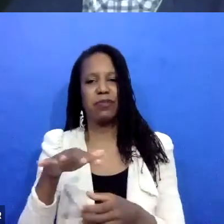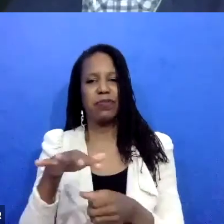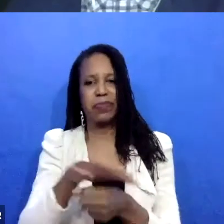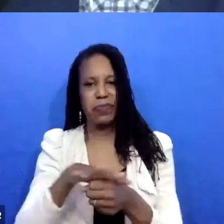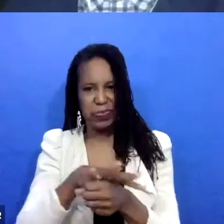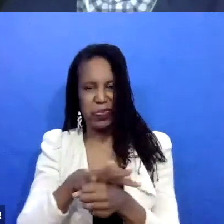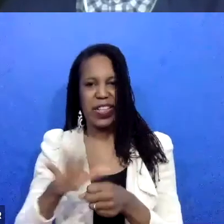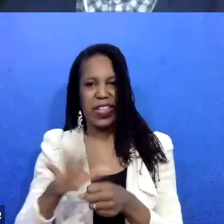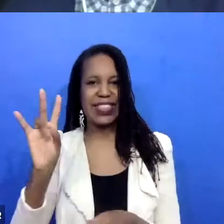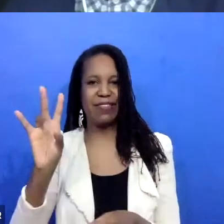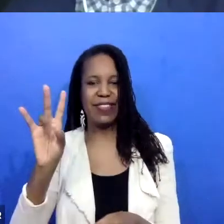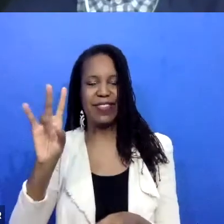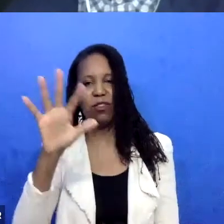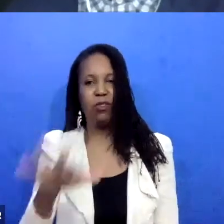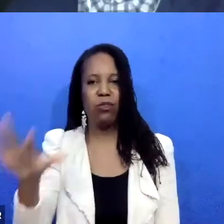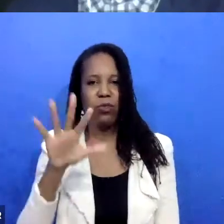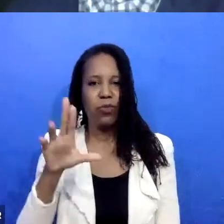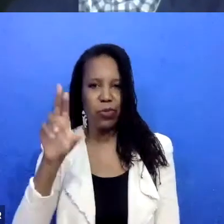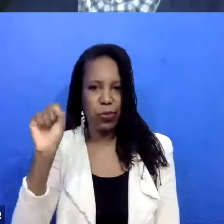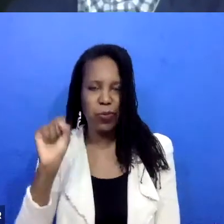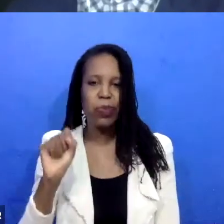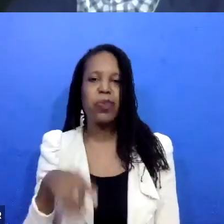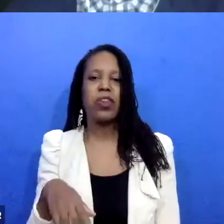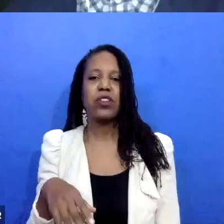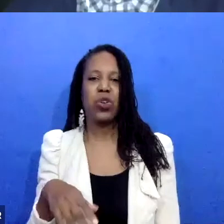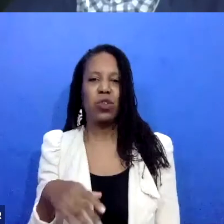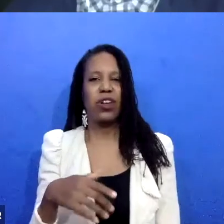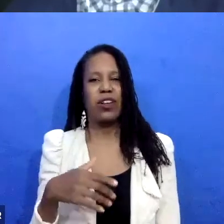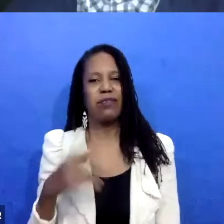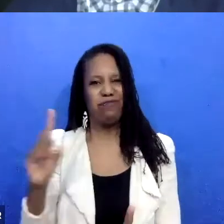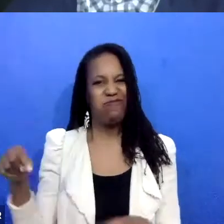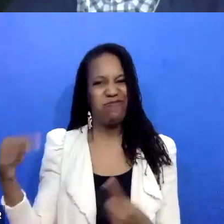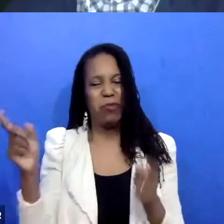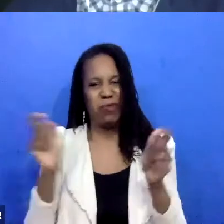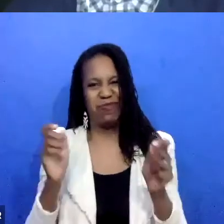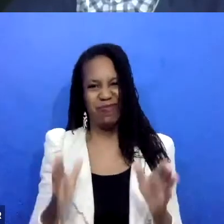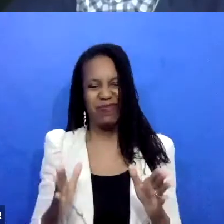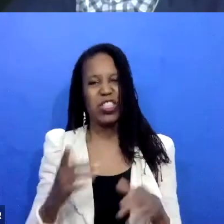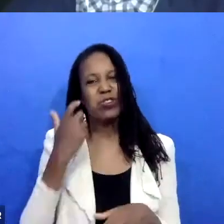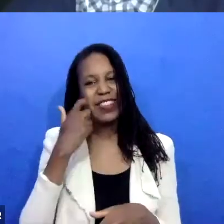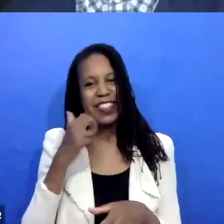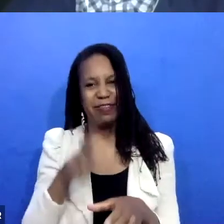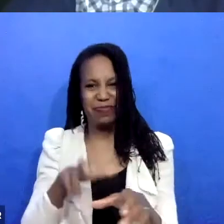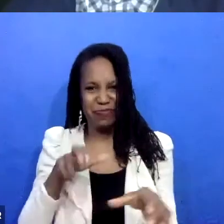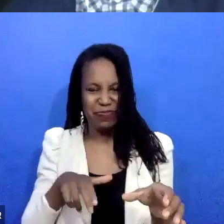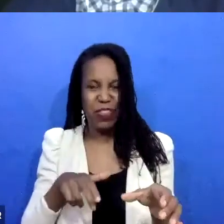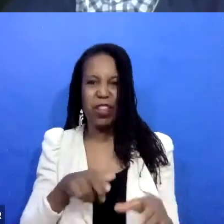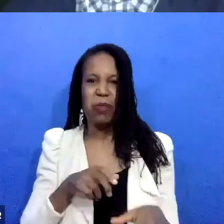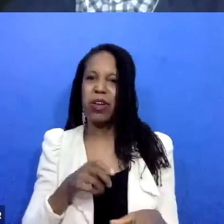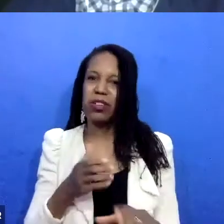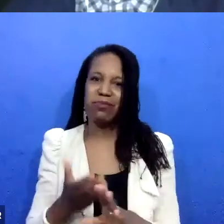doing incredible work. I recently left my position as the director of the Restorative Justice Project, having built an incredible